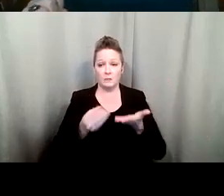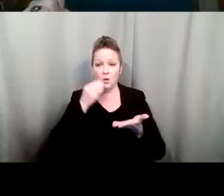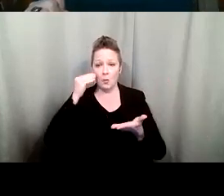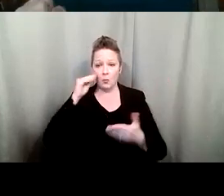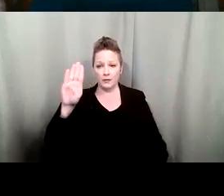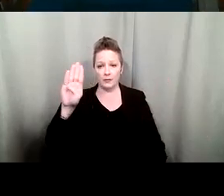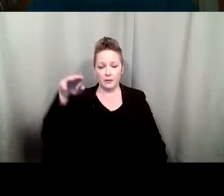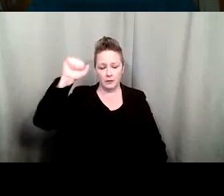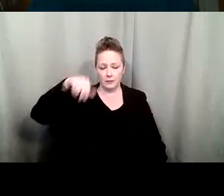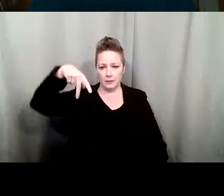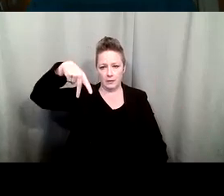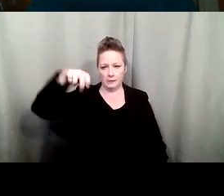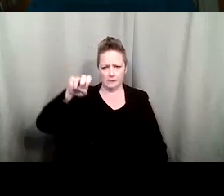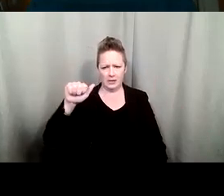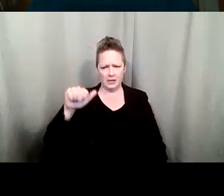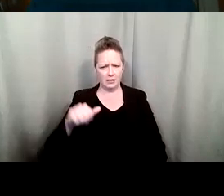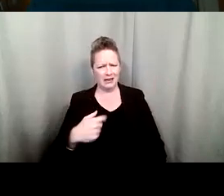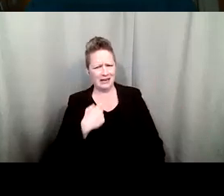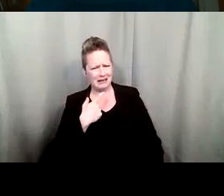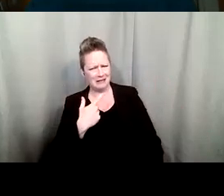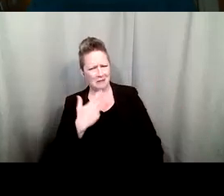i said why do you get peas